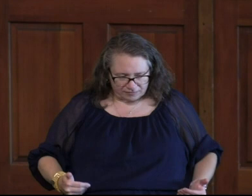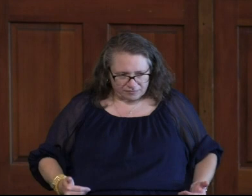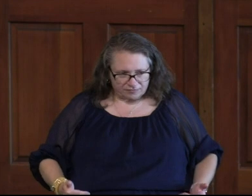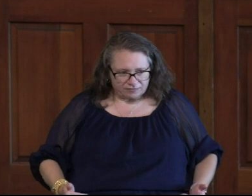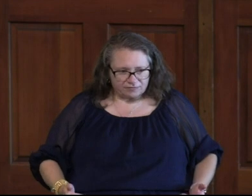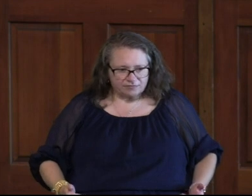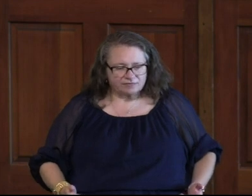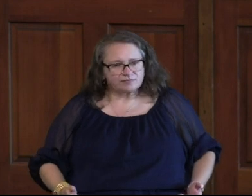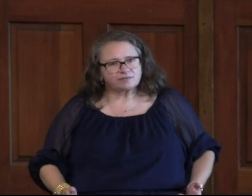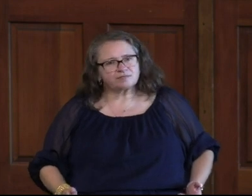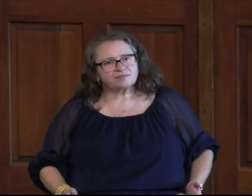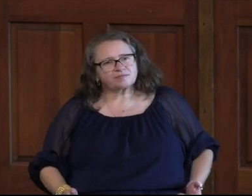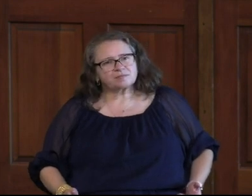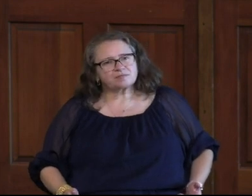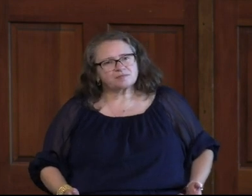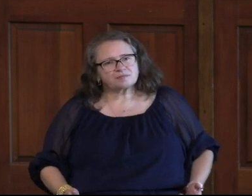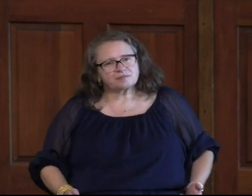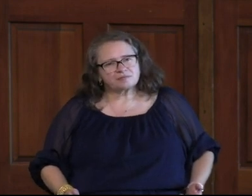when I do.